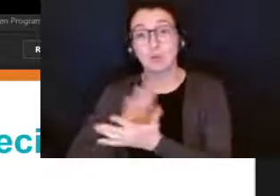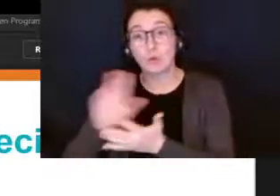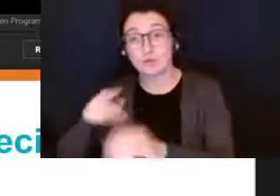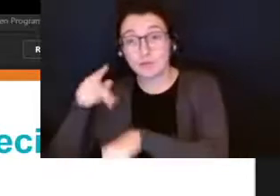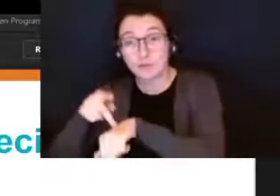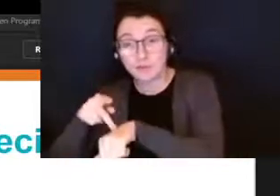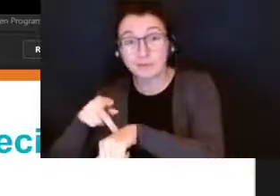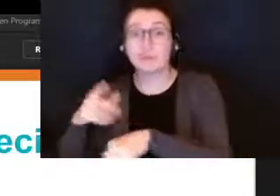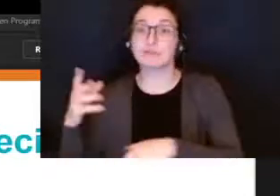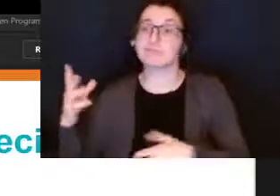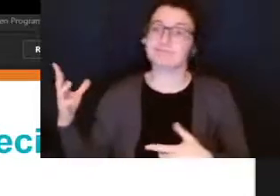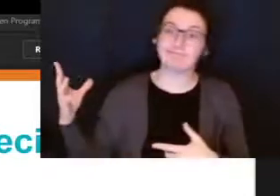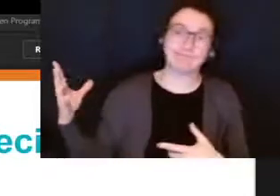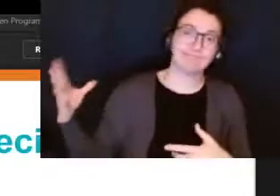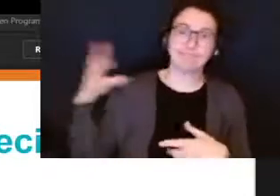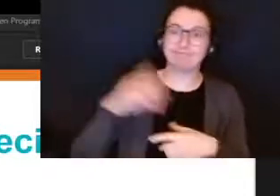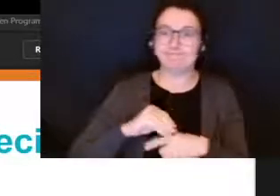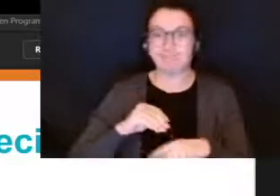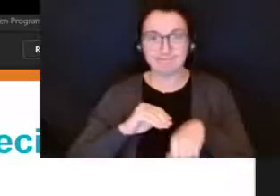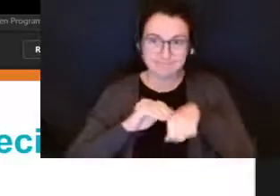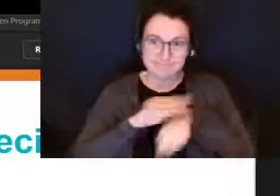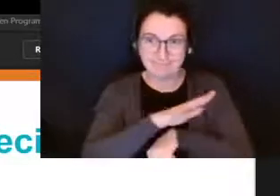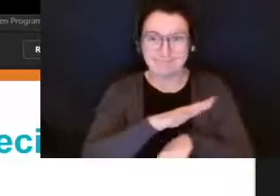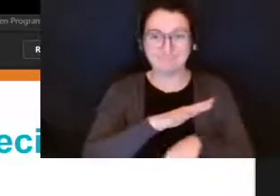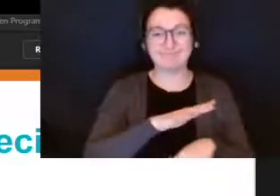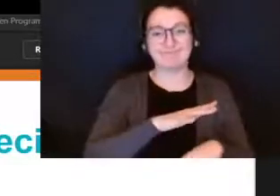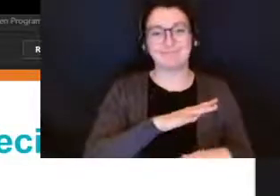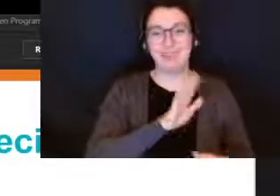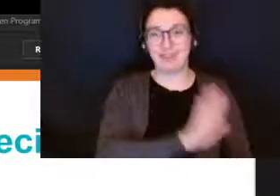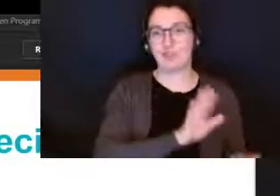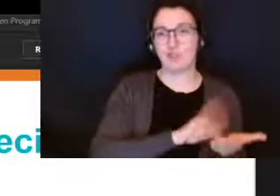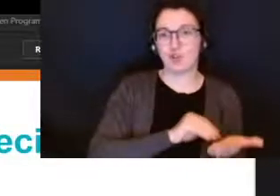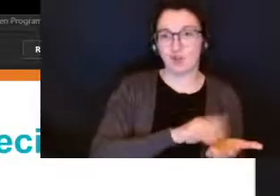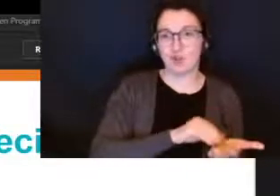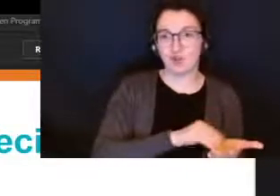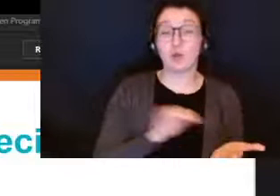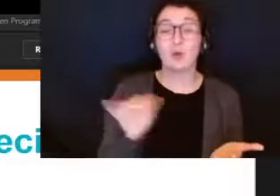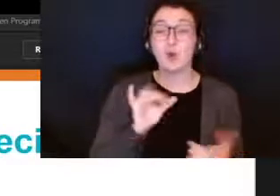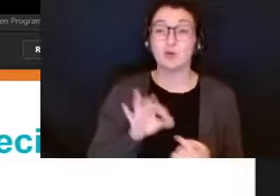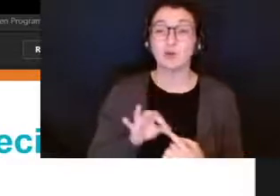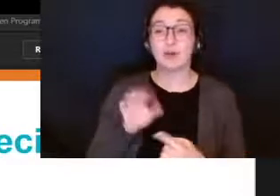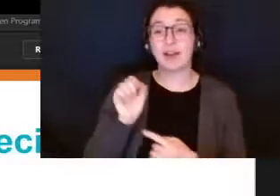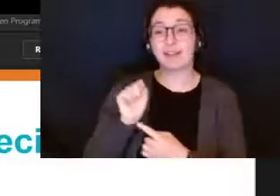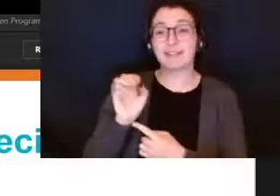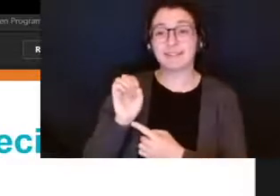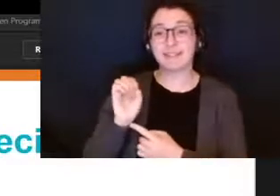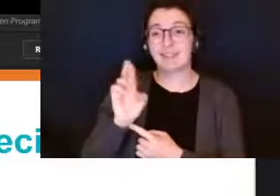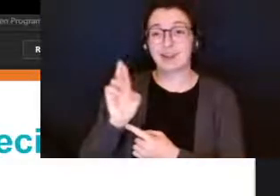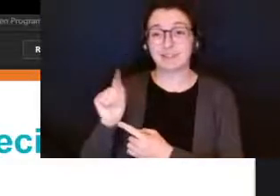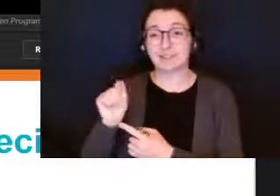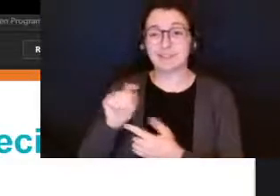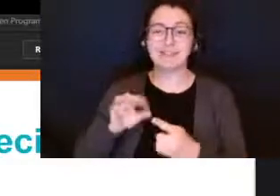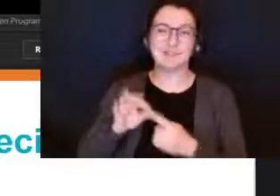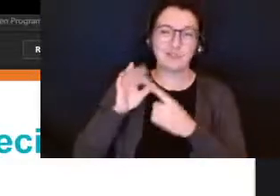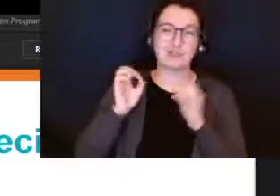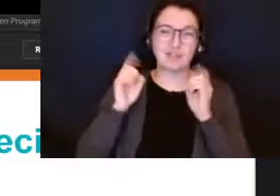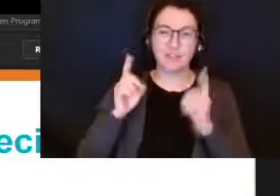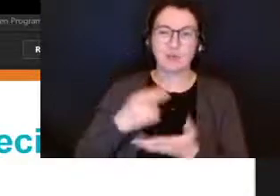on your child's learning and the special education resource teacher that will help that school kindergarten team